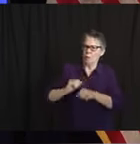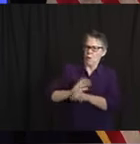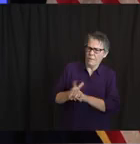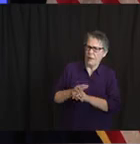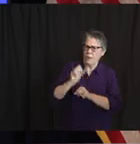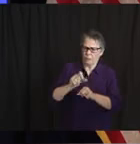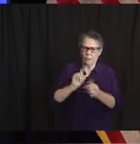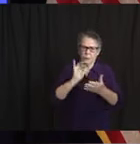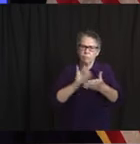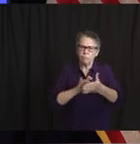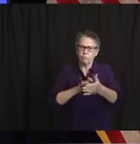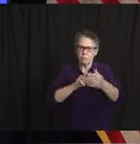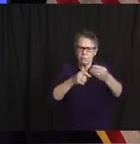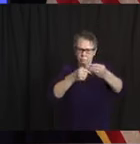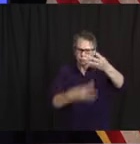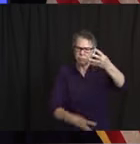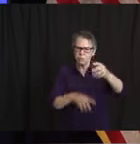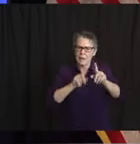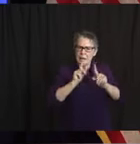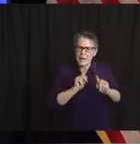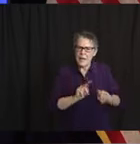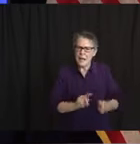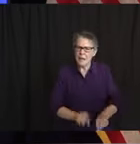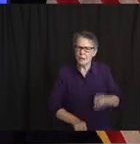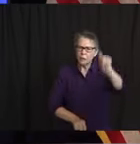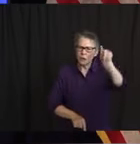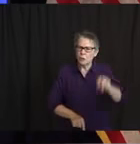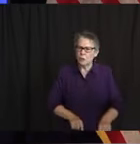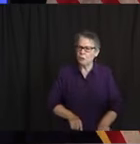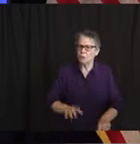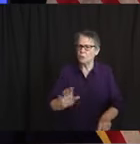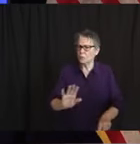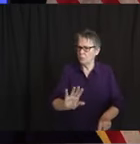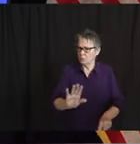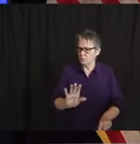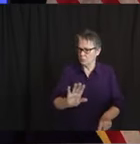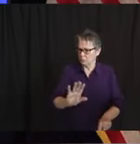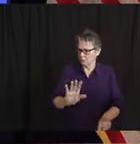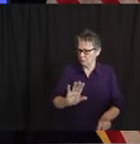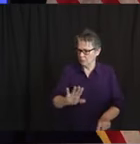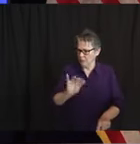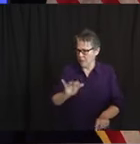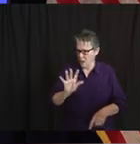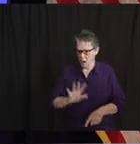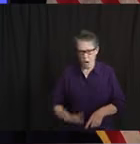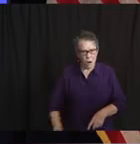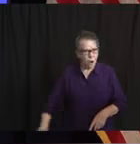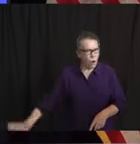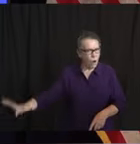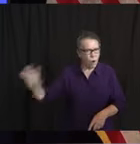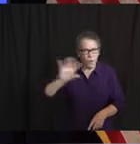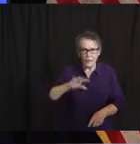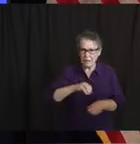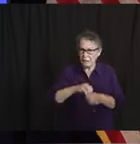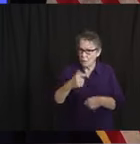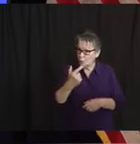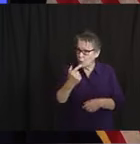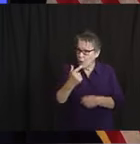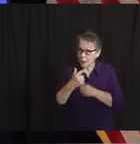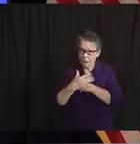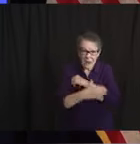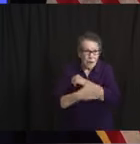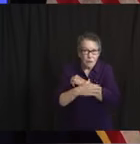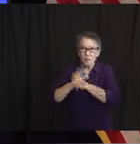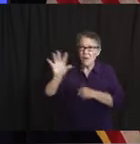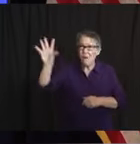place in hell for the folks who are doing that. New hospitalization rates, I'm probably the wrong guy to answer that, Matt. But I would just say, and I'll ask,